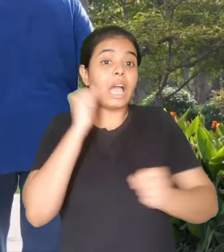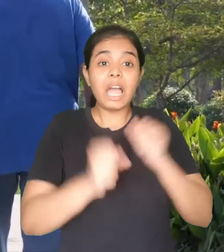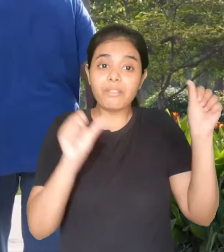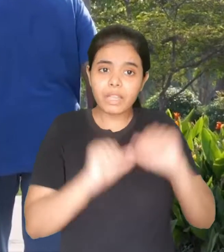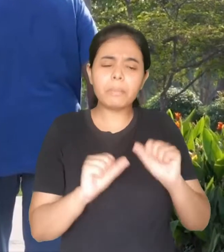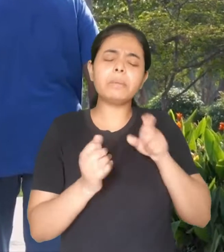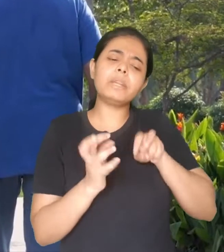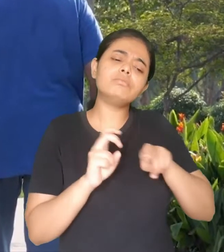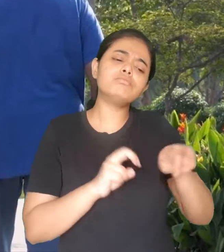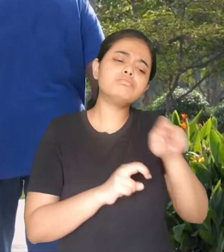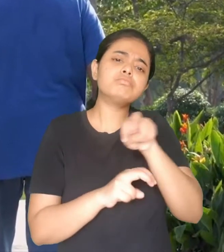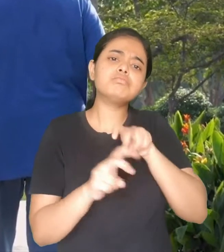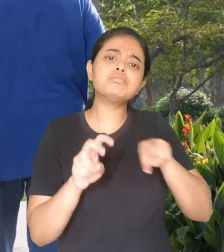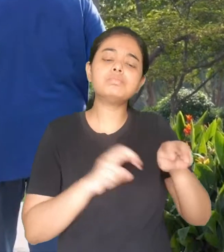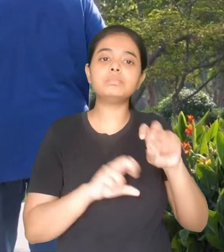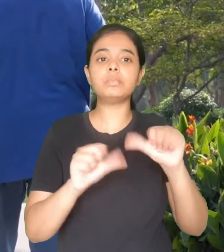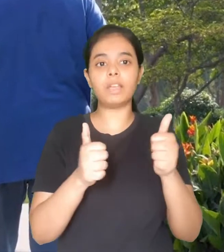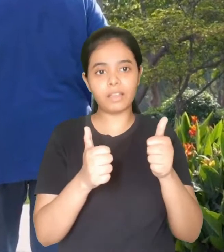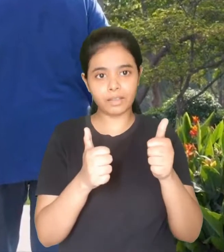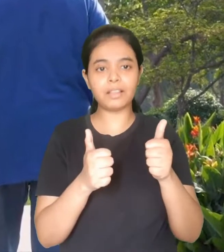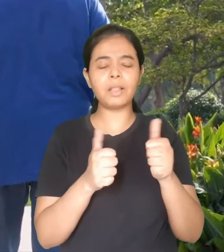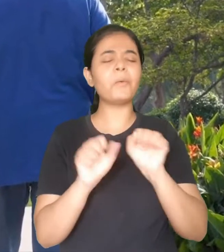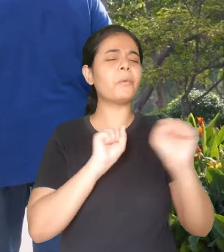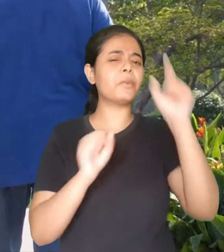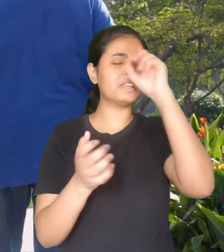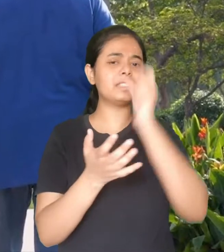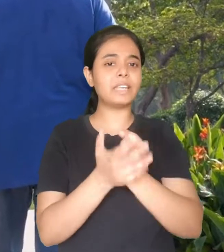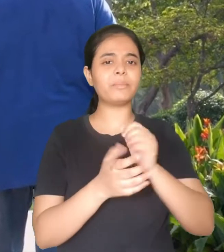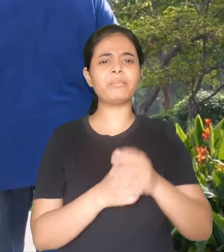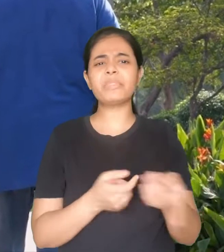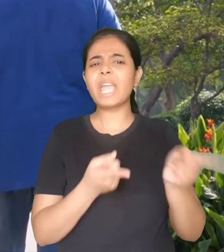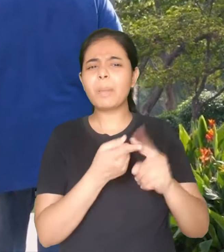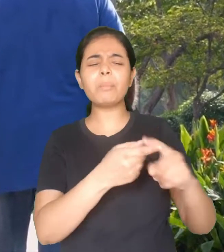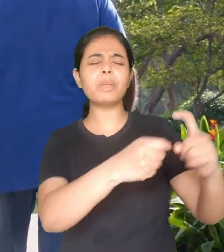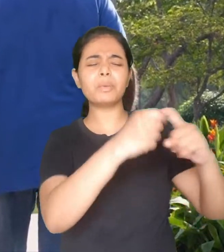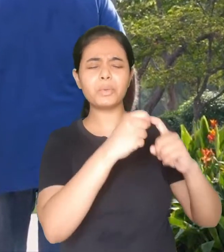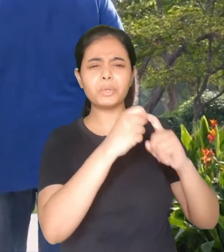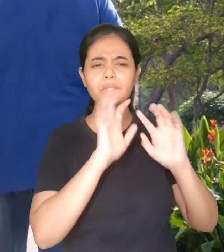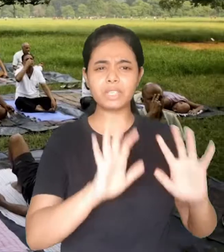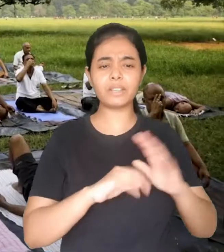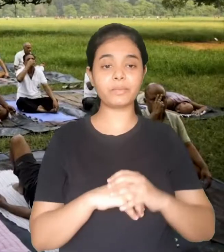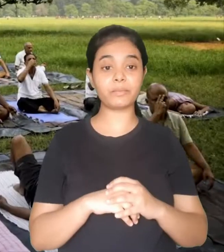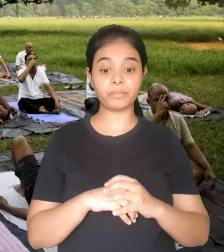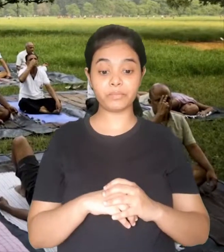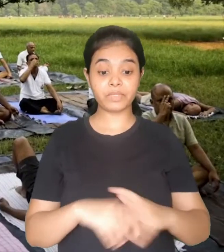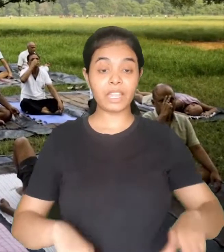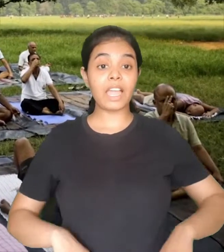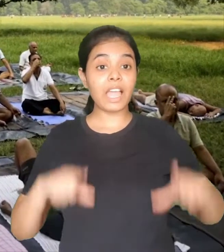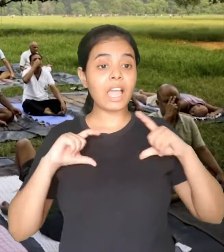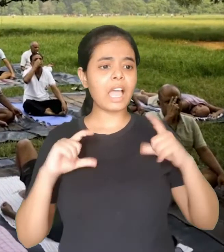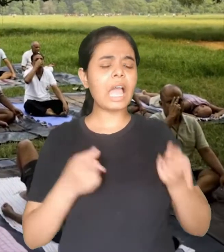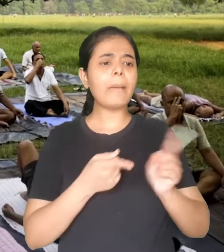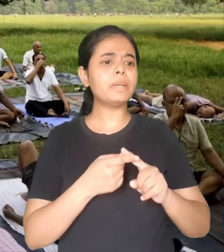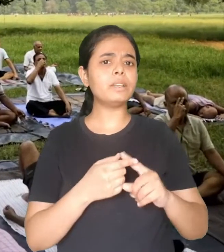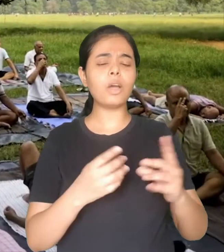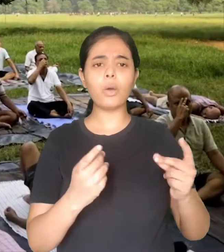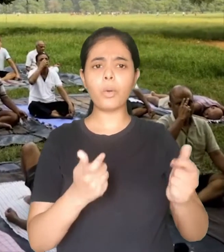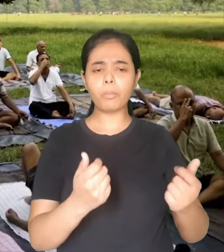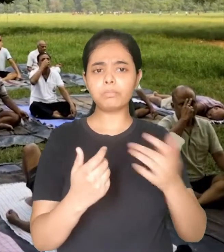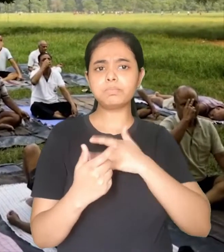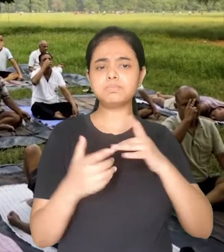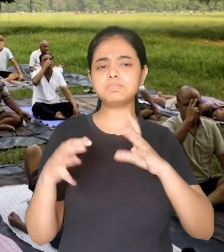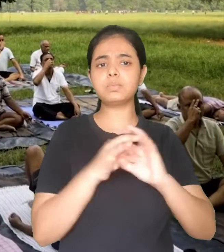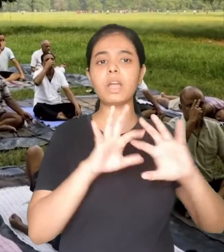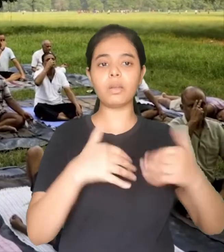they should be as physically active as their abilities and conditions allow. Often the question, how